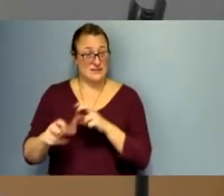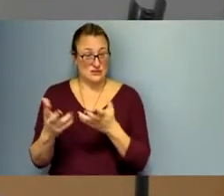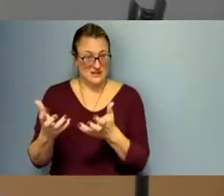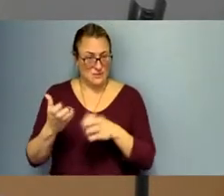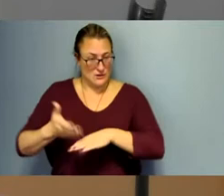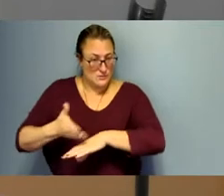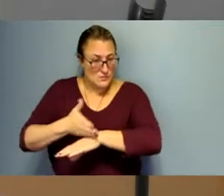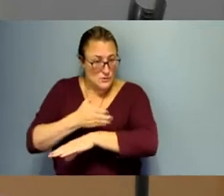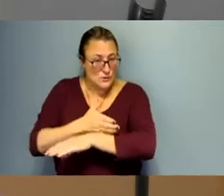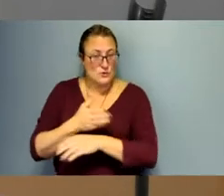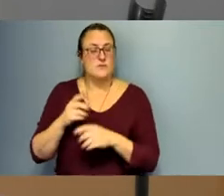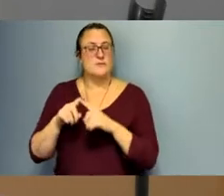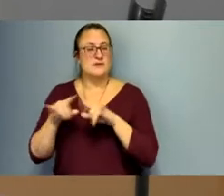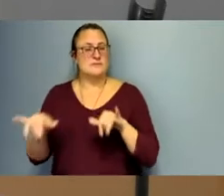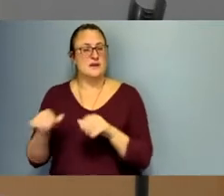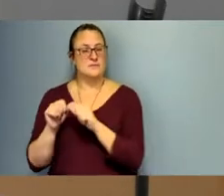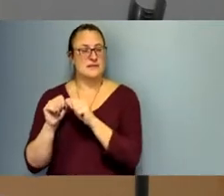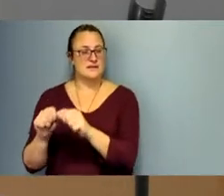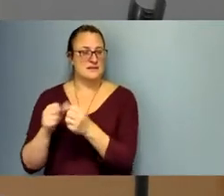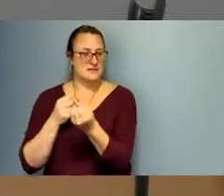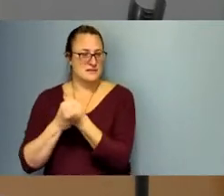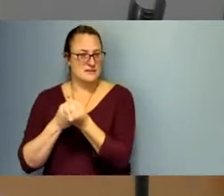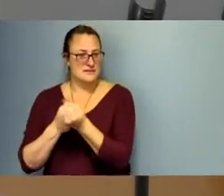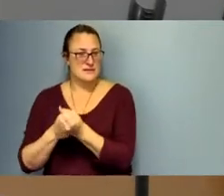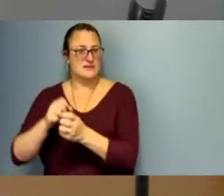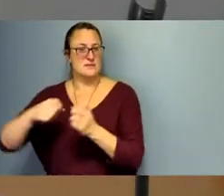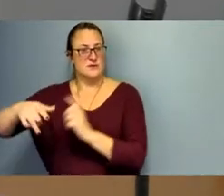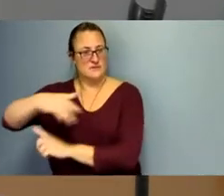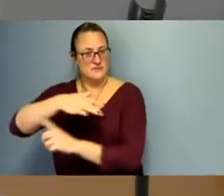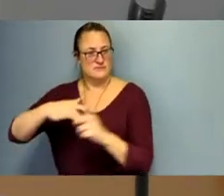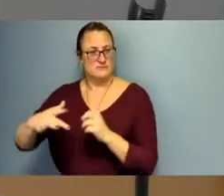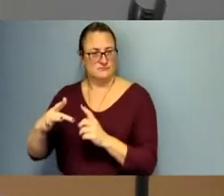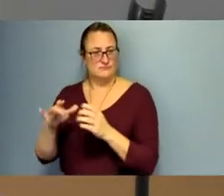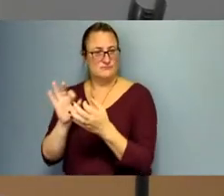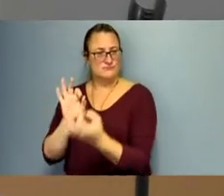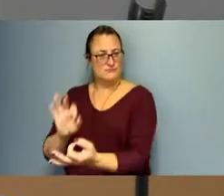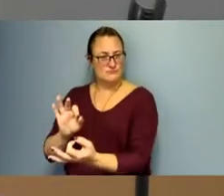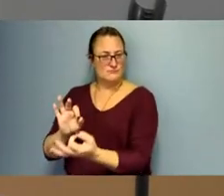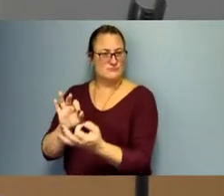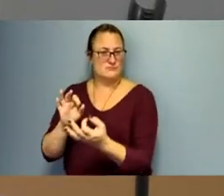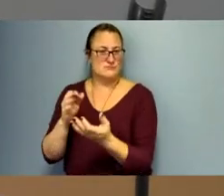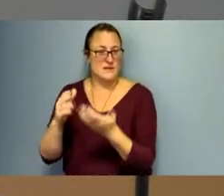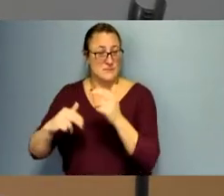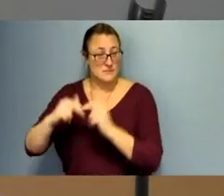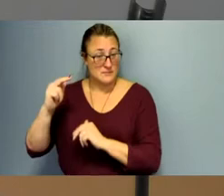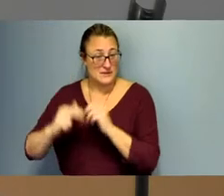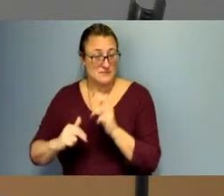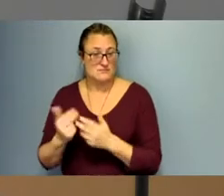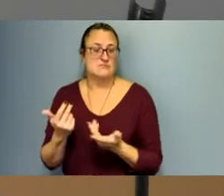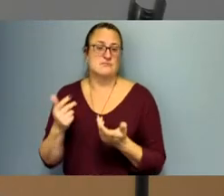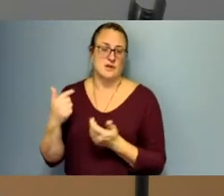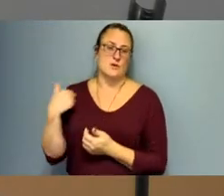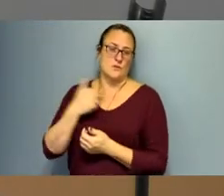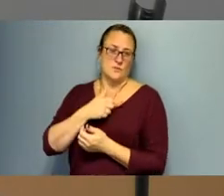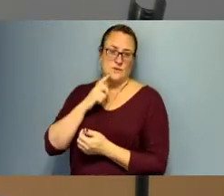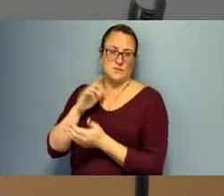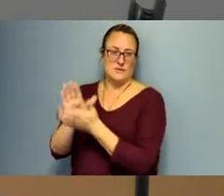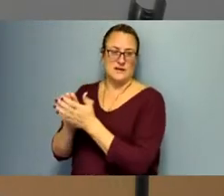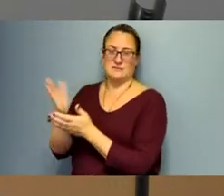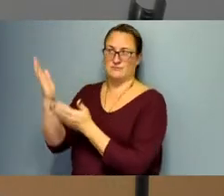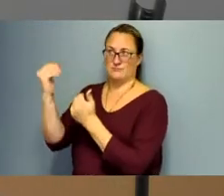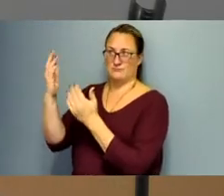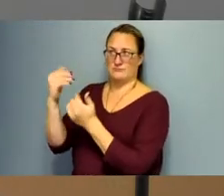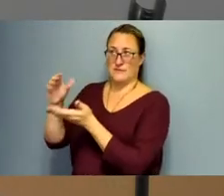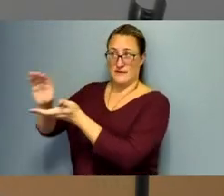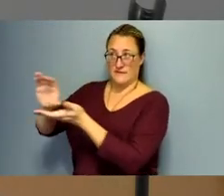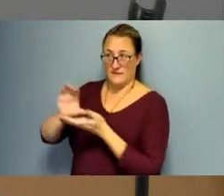environmentally conscious additions or builds, SEF is going to act to assist in securing the funding and reviewing